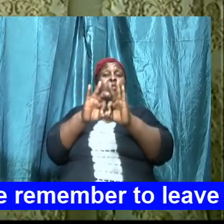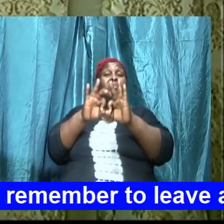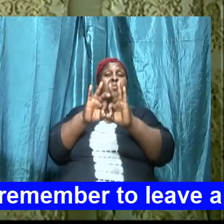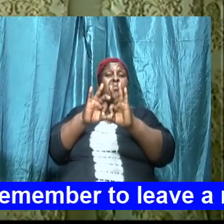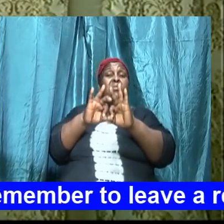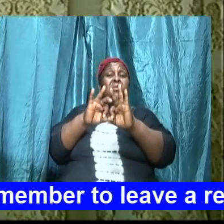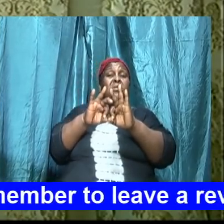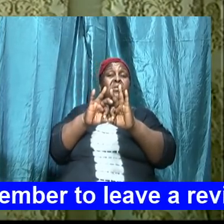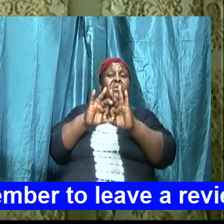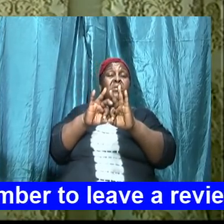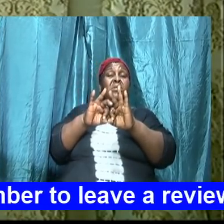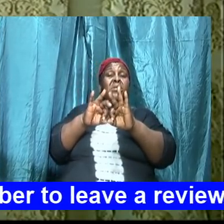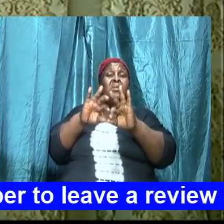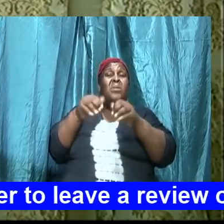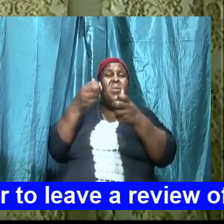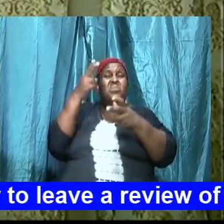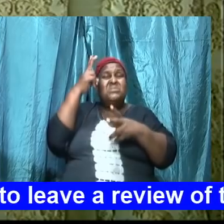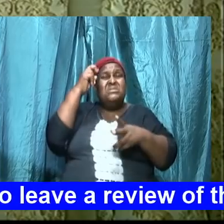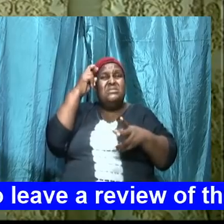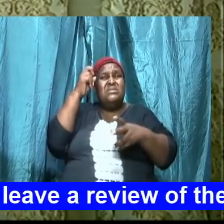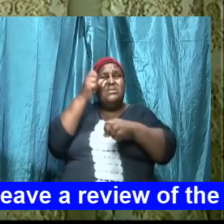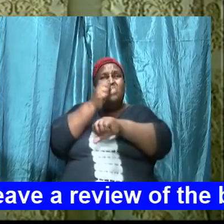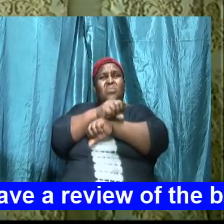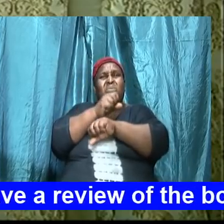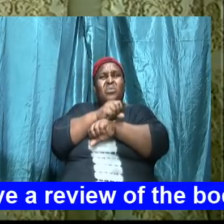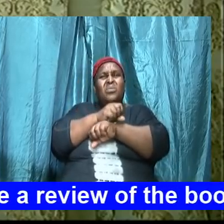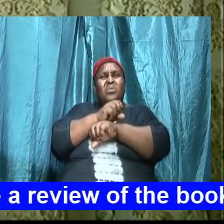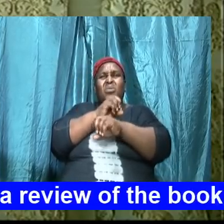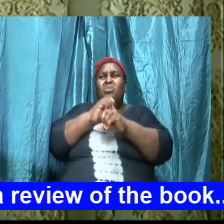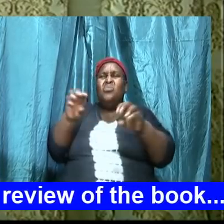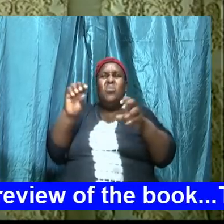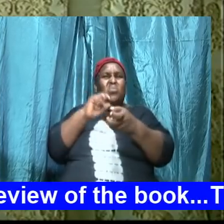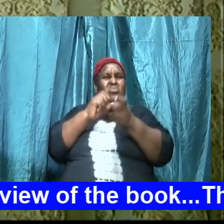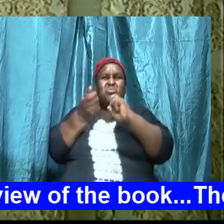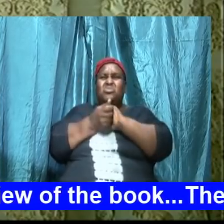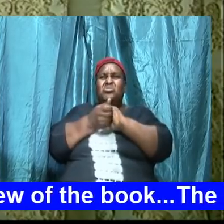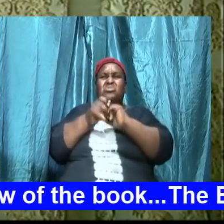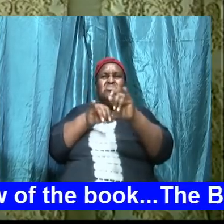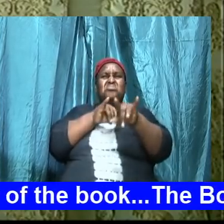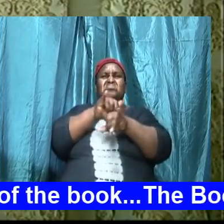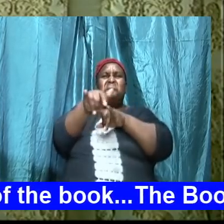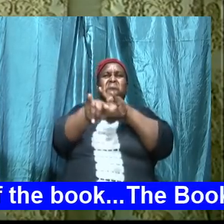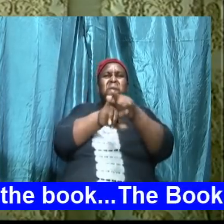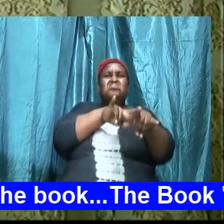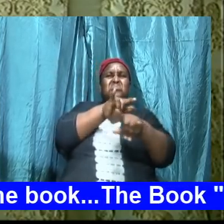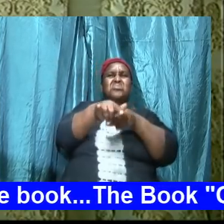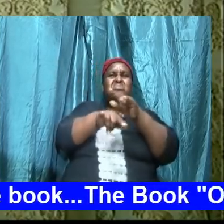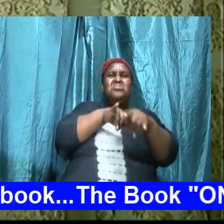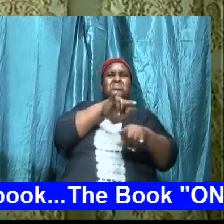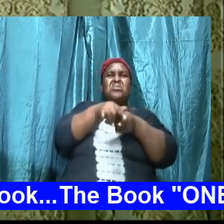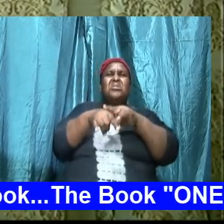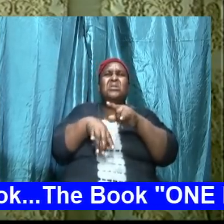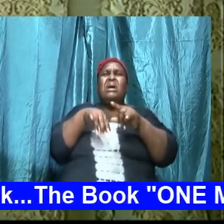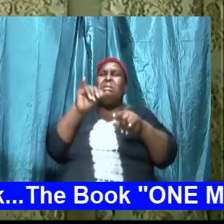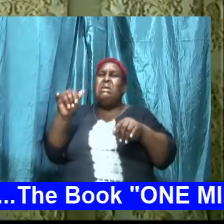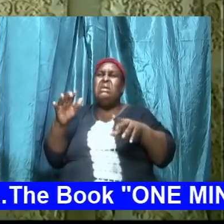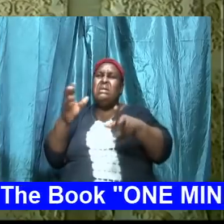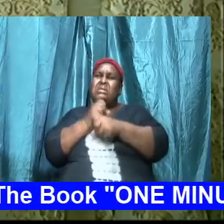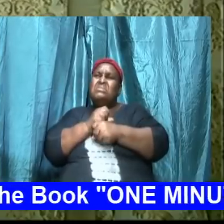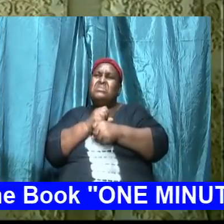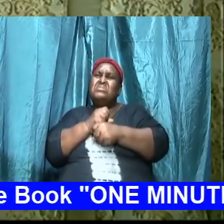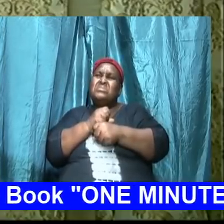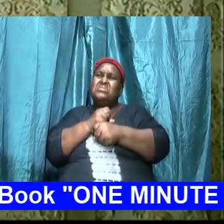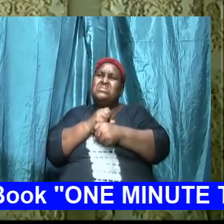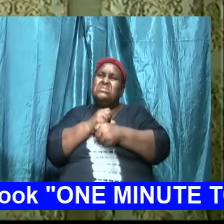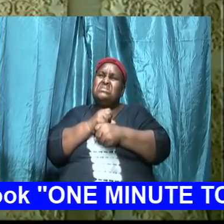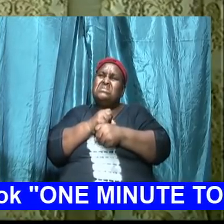how Satan it don't change his strategy and yet him just catch us off God every time because we